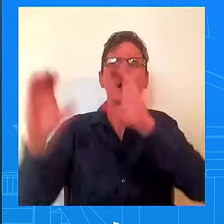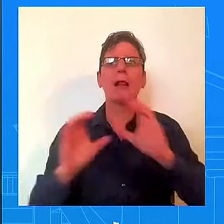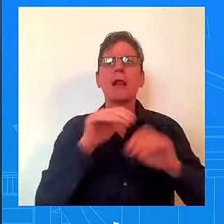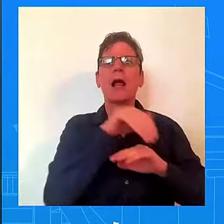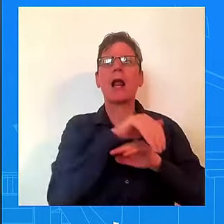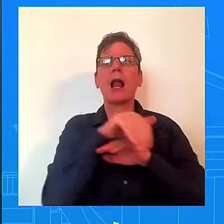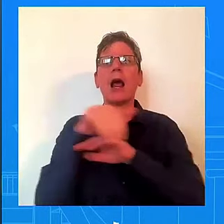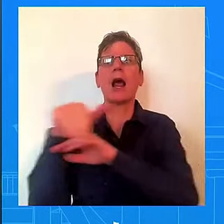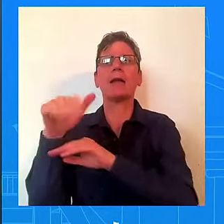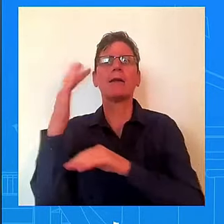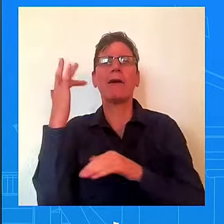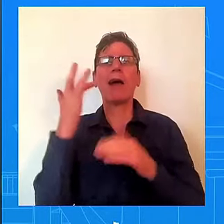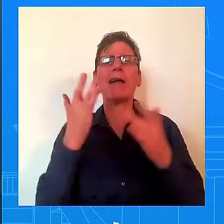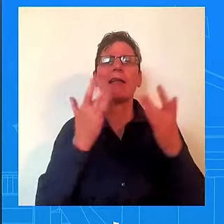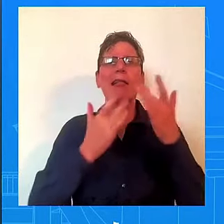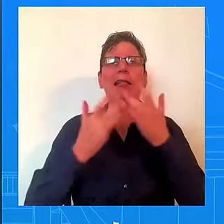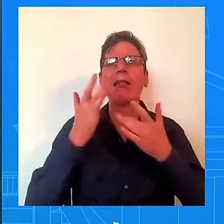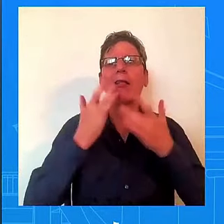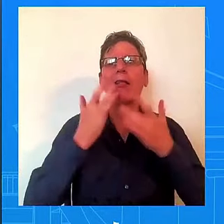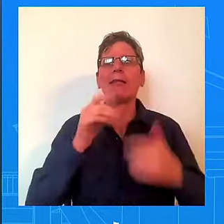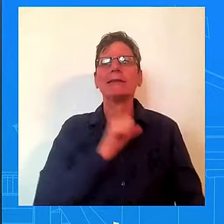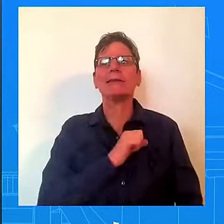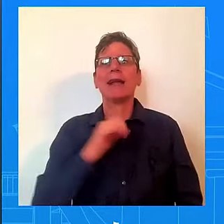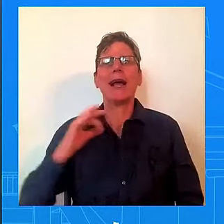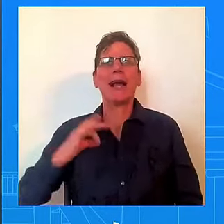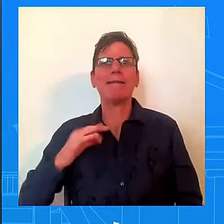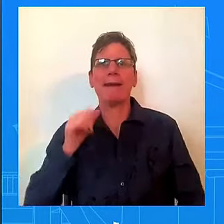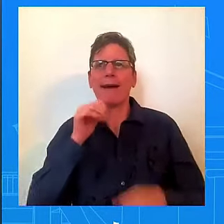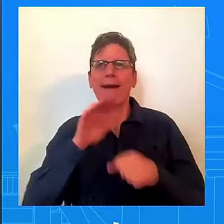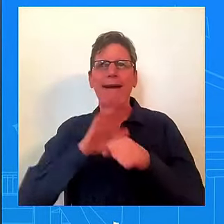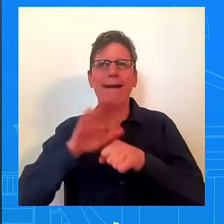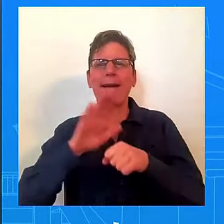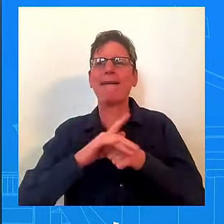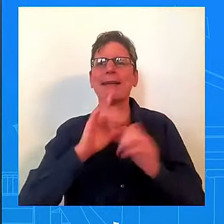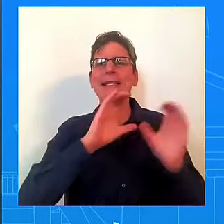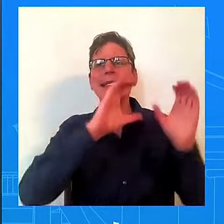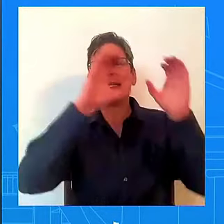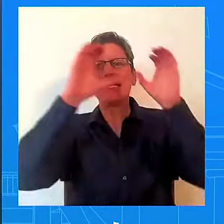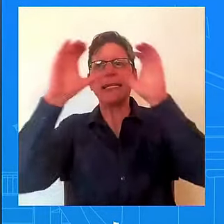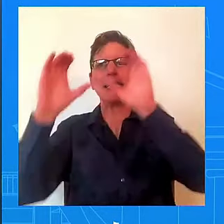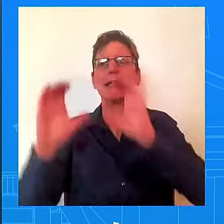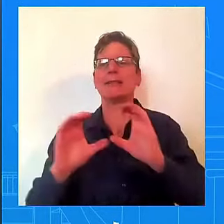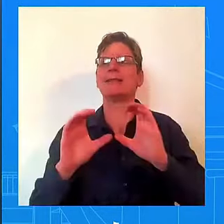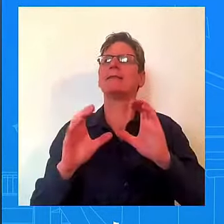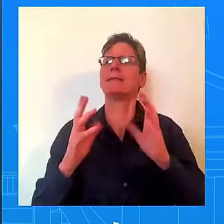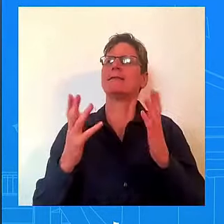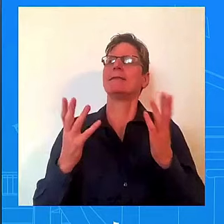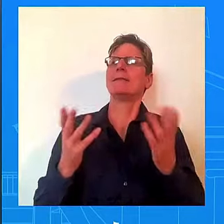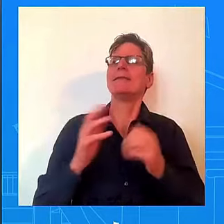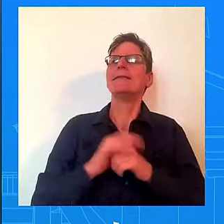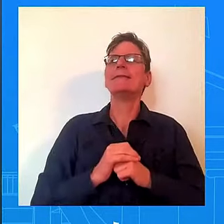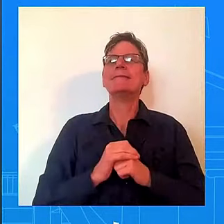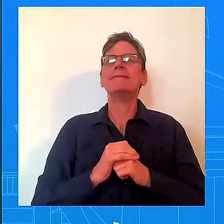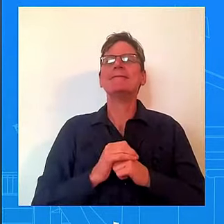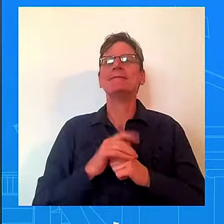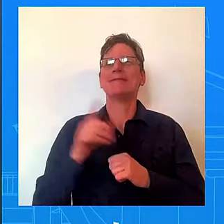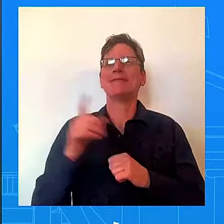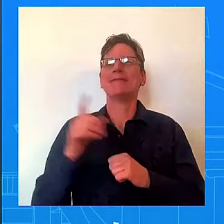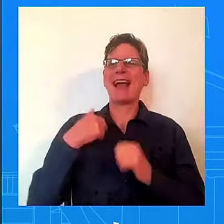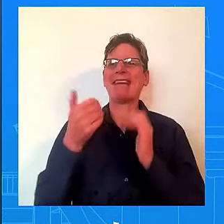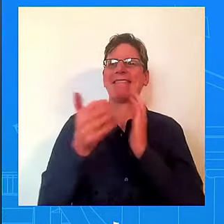shortage. We have so much opportunity. We need to make sure that we build the skilled workforce to compete. That's undeniably a challenge,